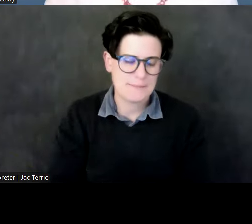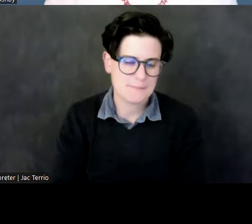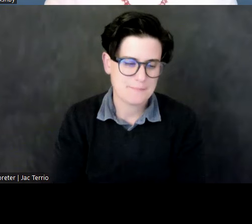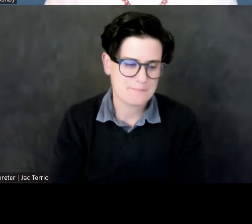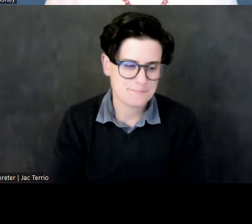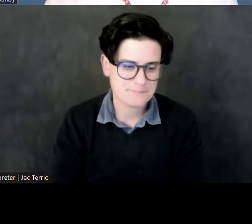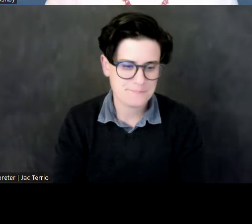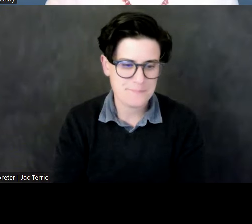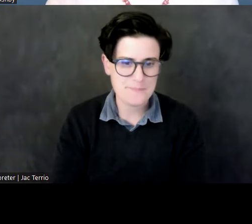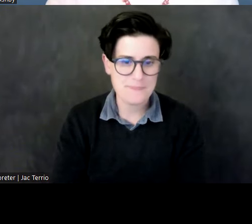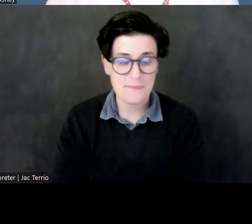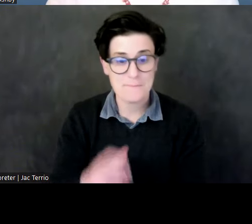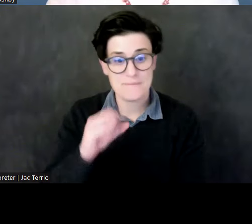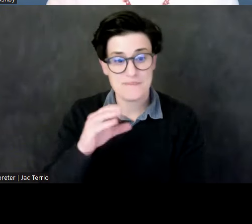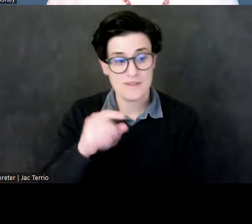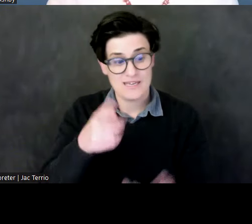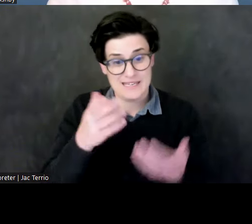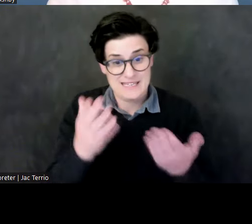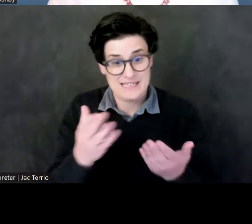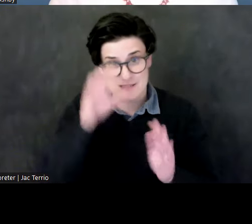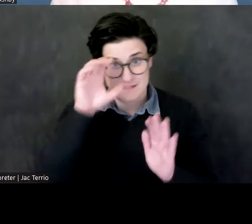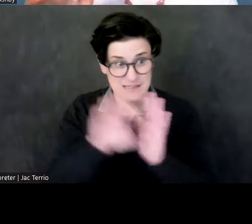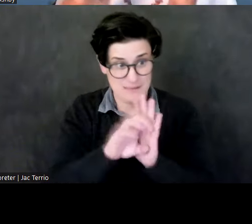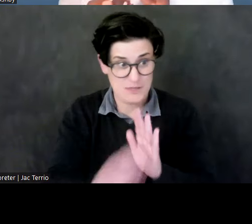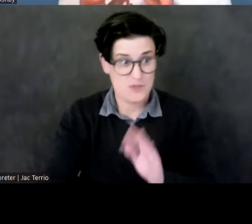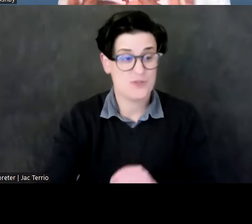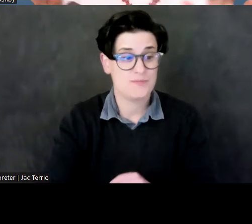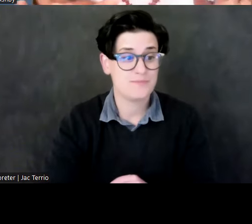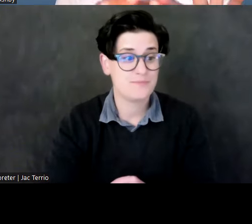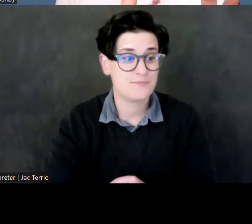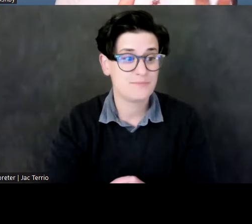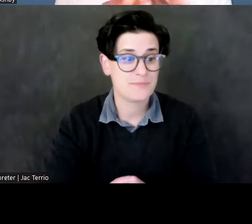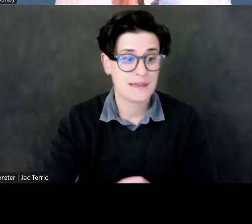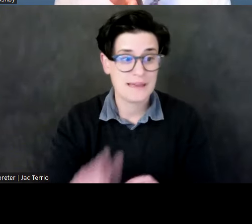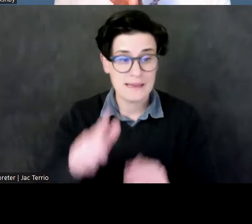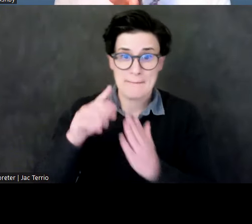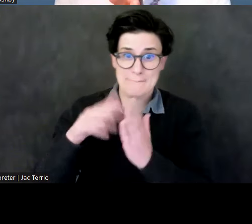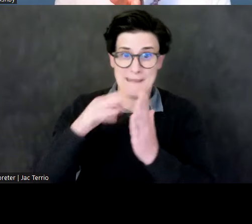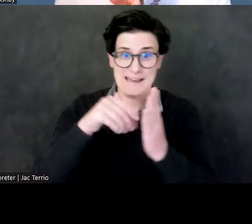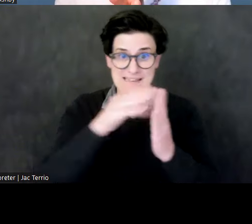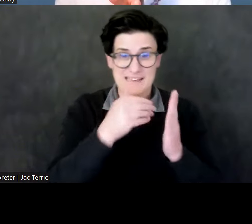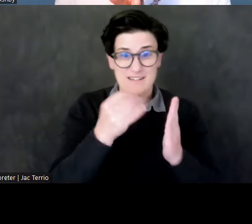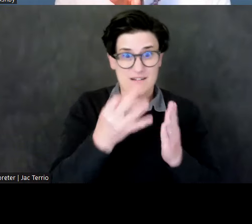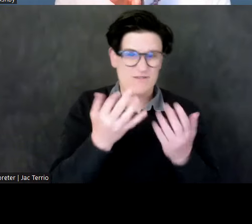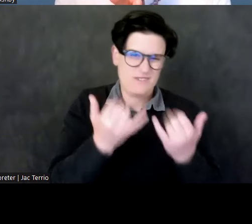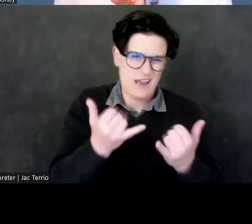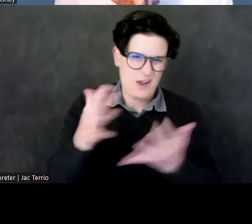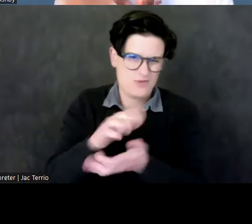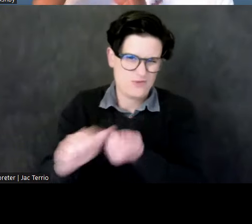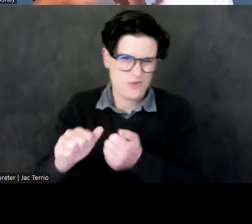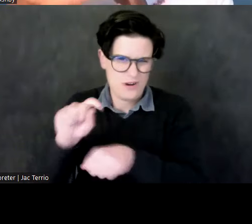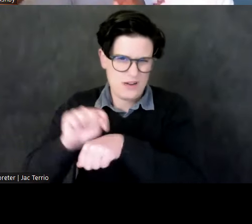So here's an image, a painting of the now destroyed interior of that temple of victory.